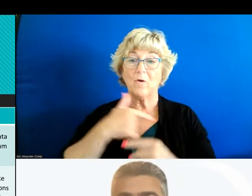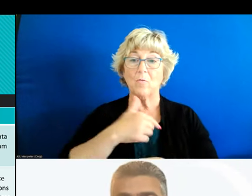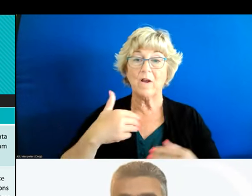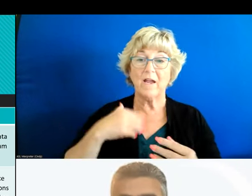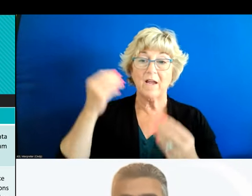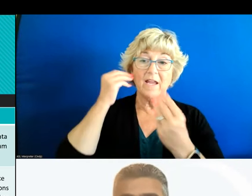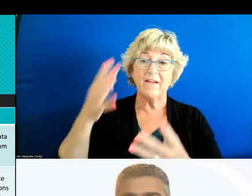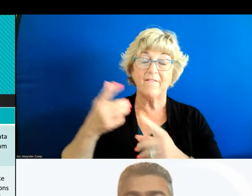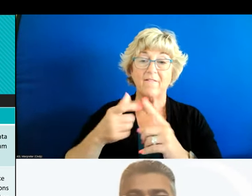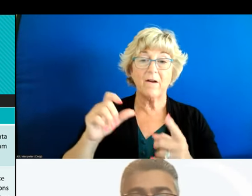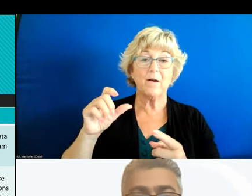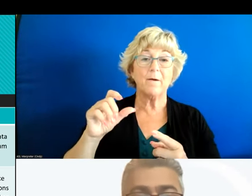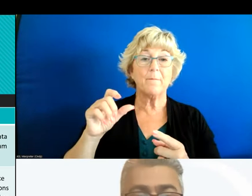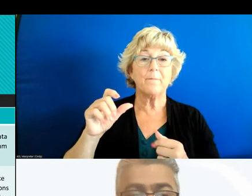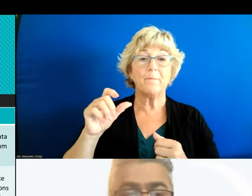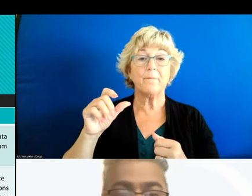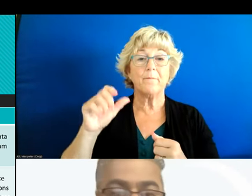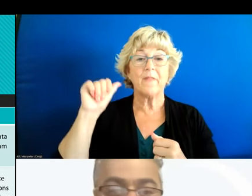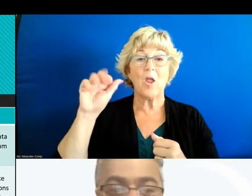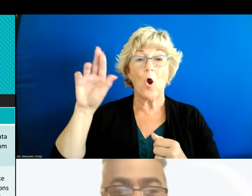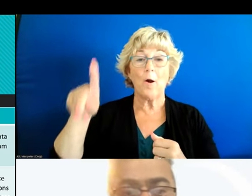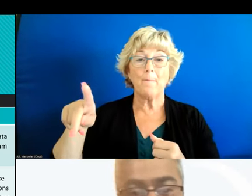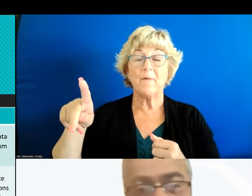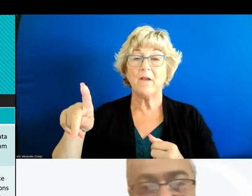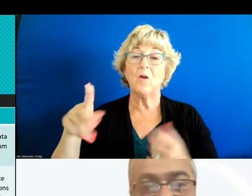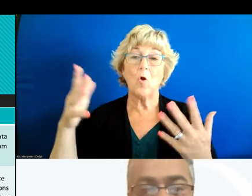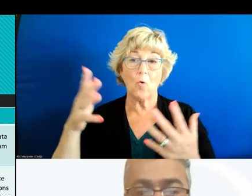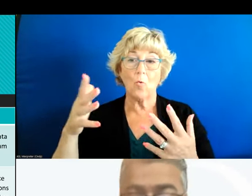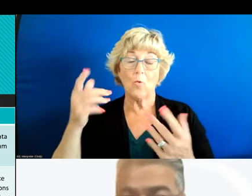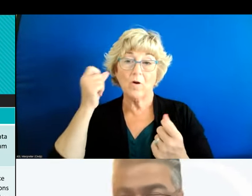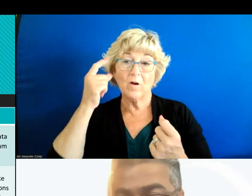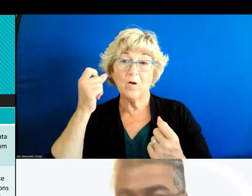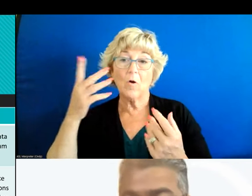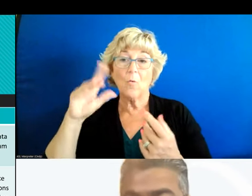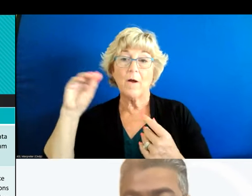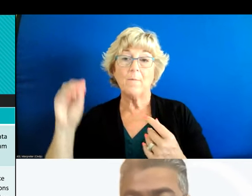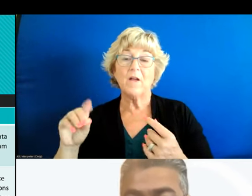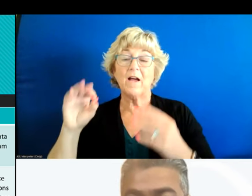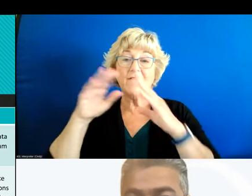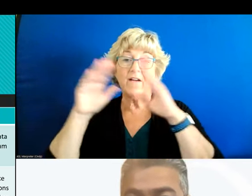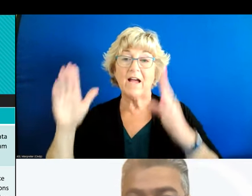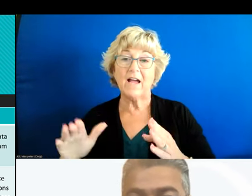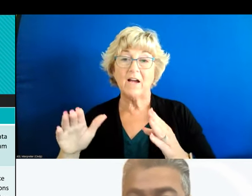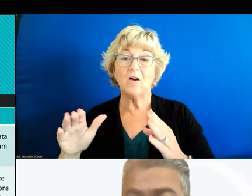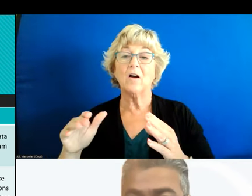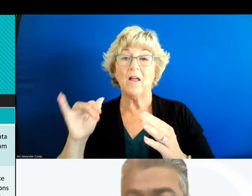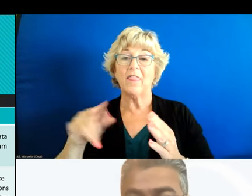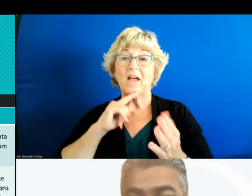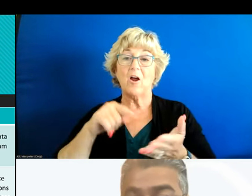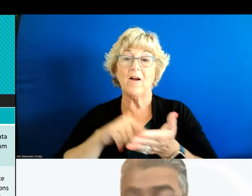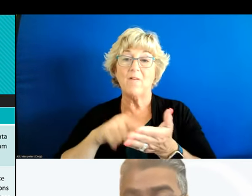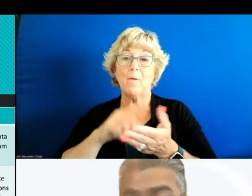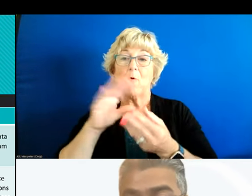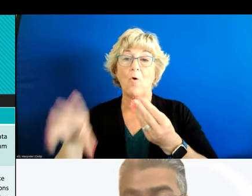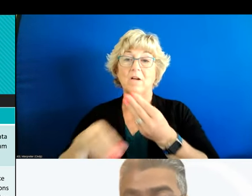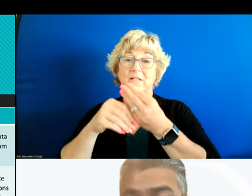livability index that helps us understand what percentage of housing units are made affordable or subsidized